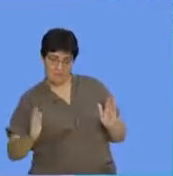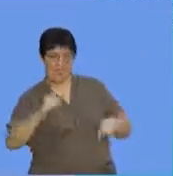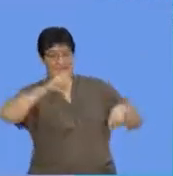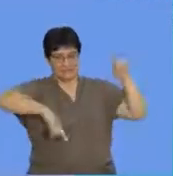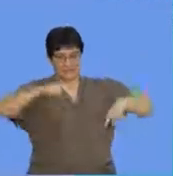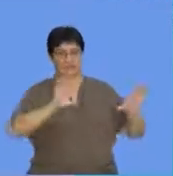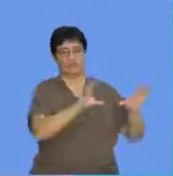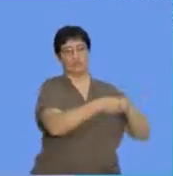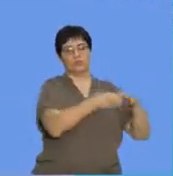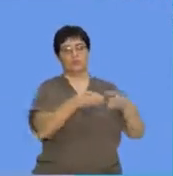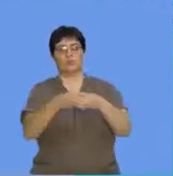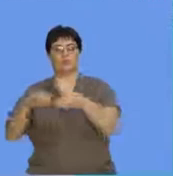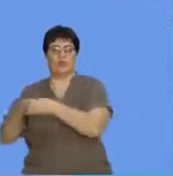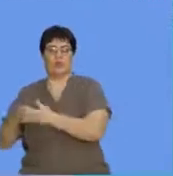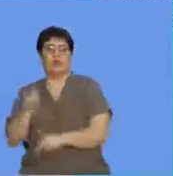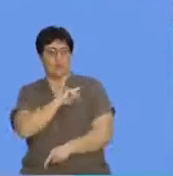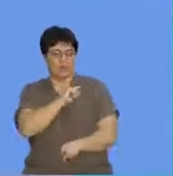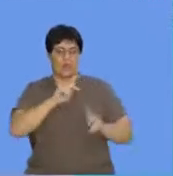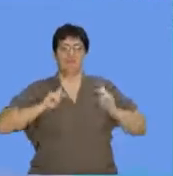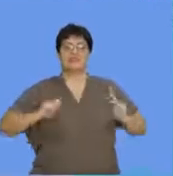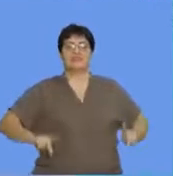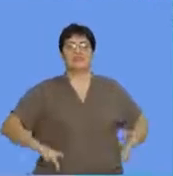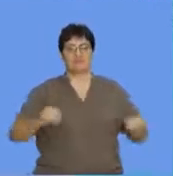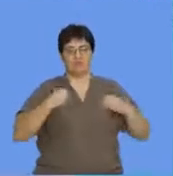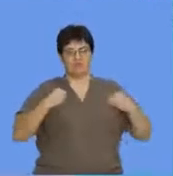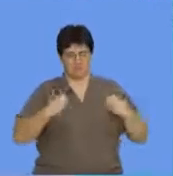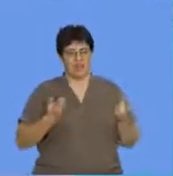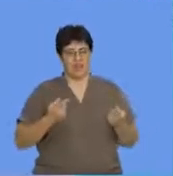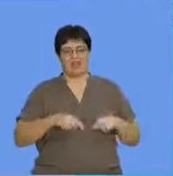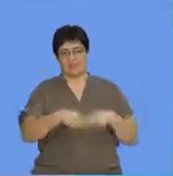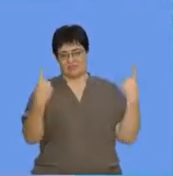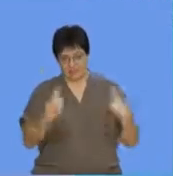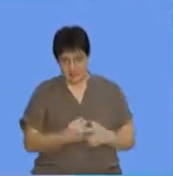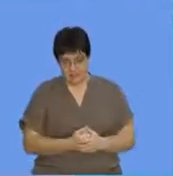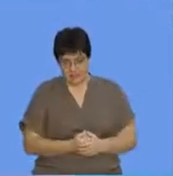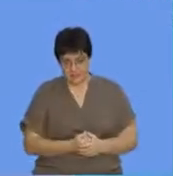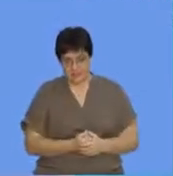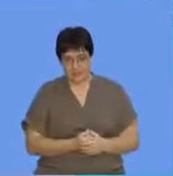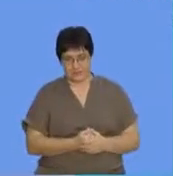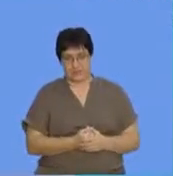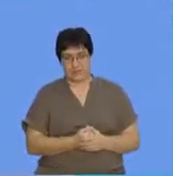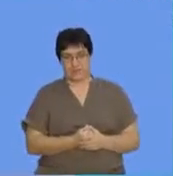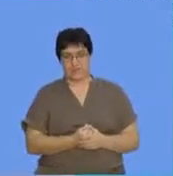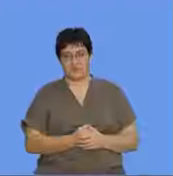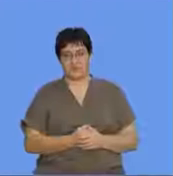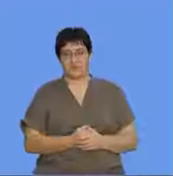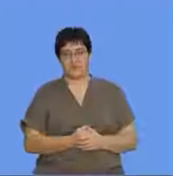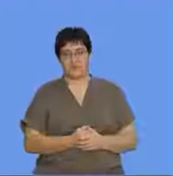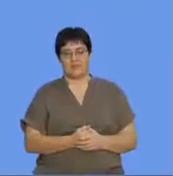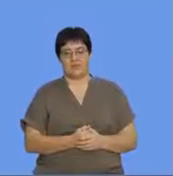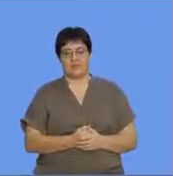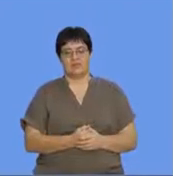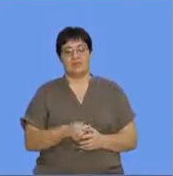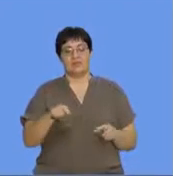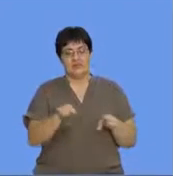Hence, their physical properties will definitely vary or differ from each other. So elements in the